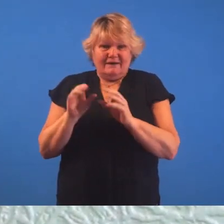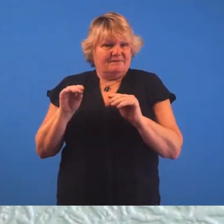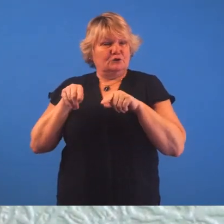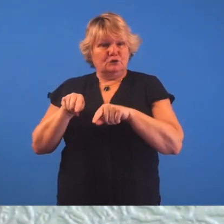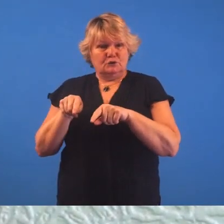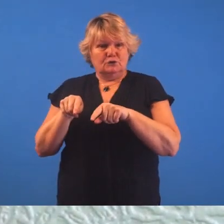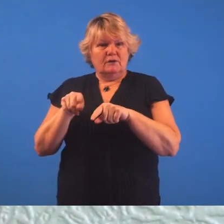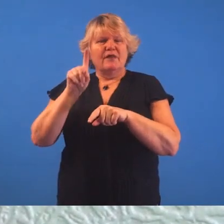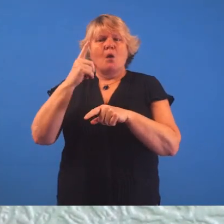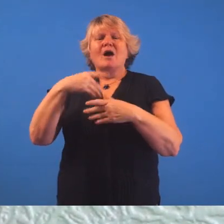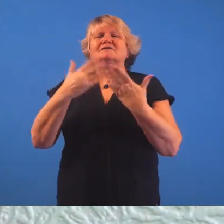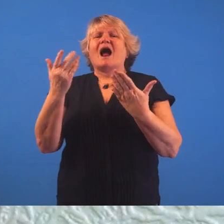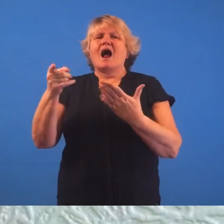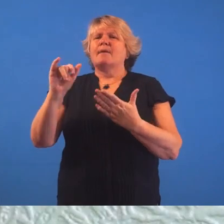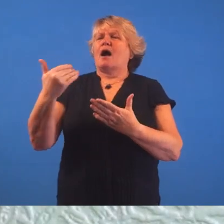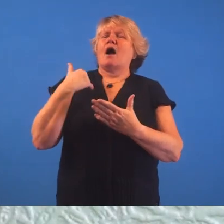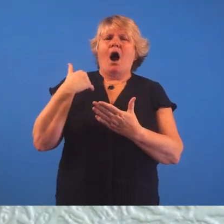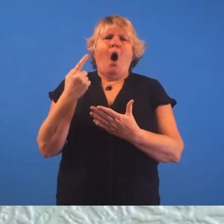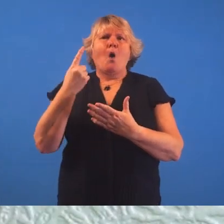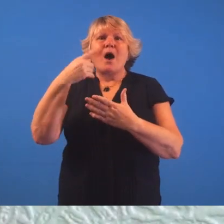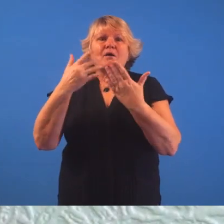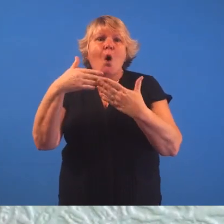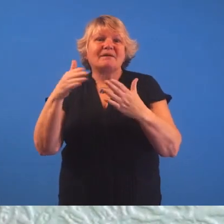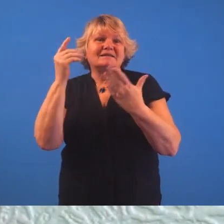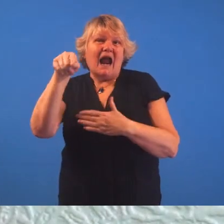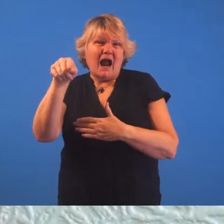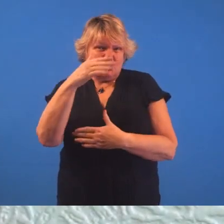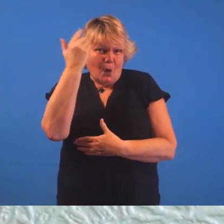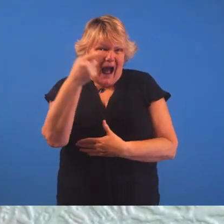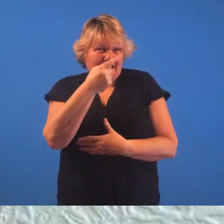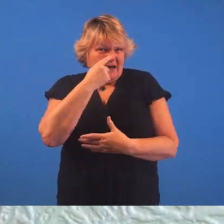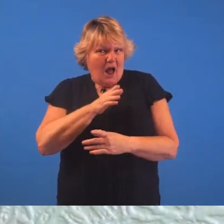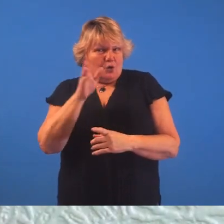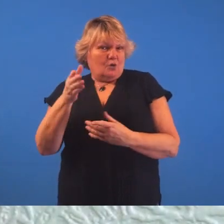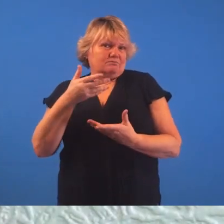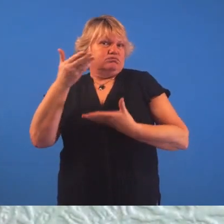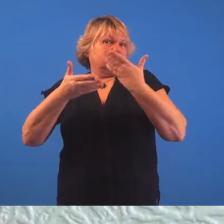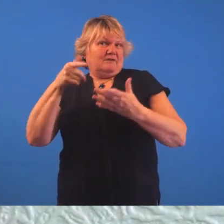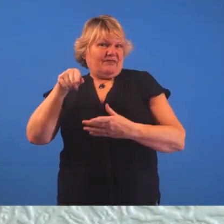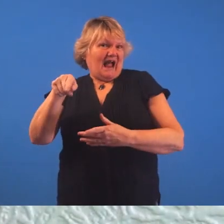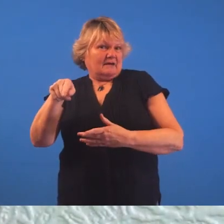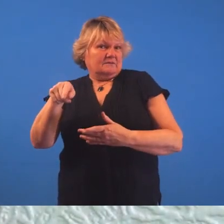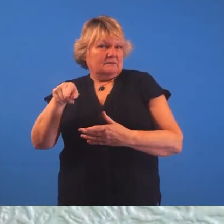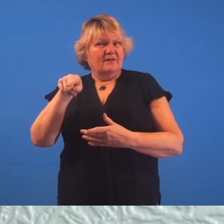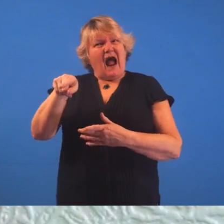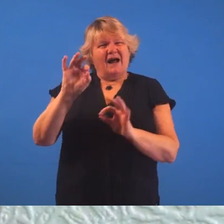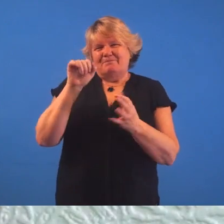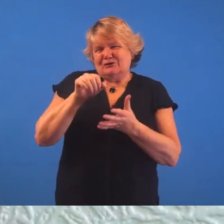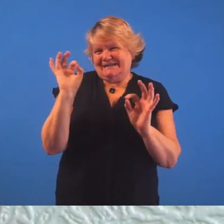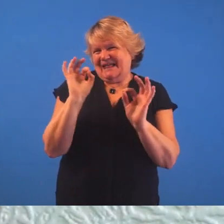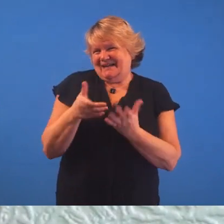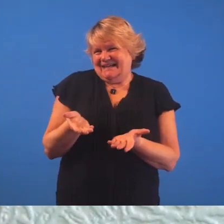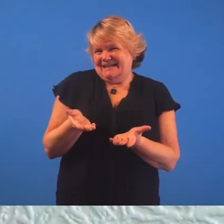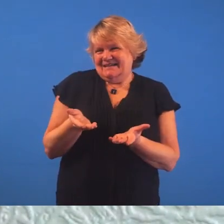we've agreed it and then they might get like an open day and say oh would you mind coming along and performing at this but there isn't a budget for